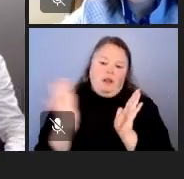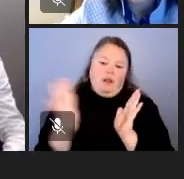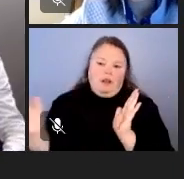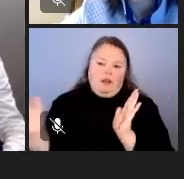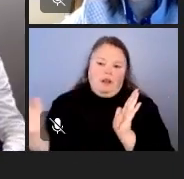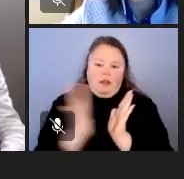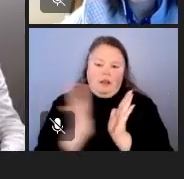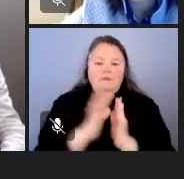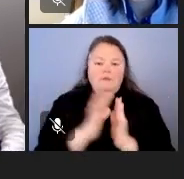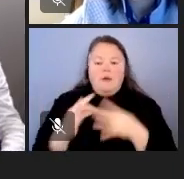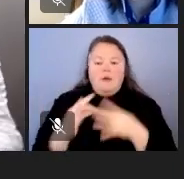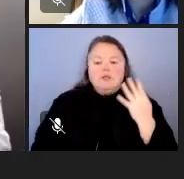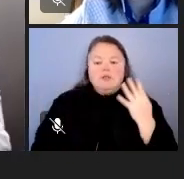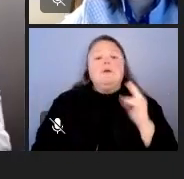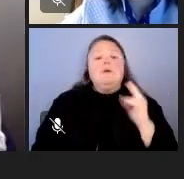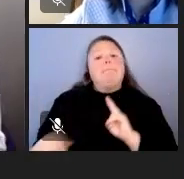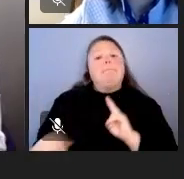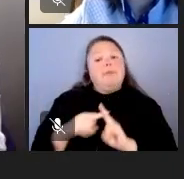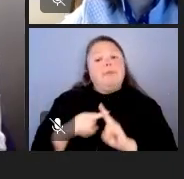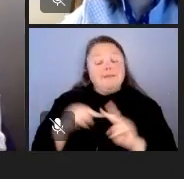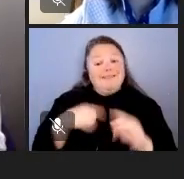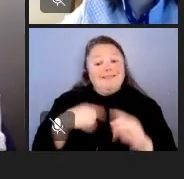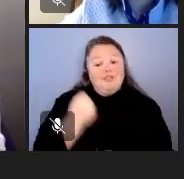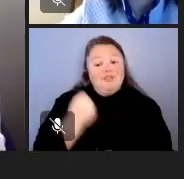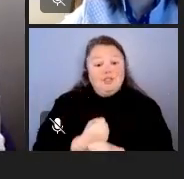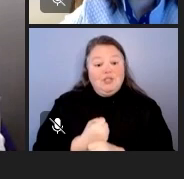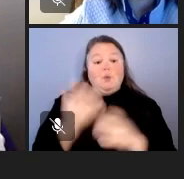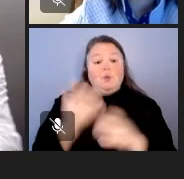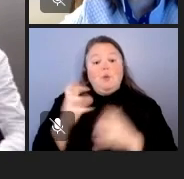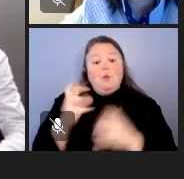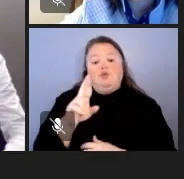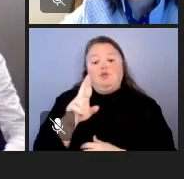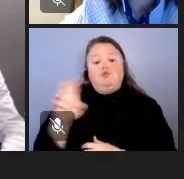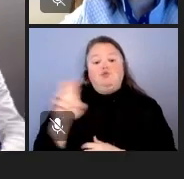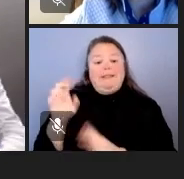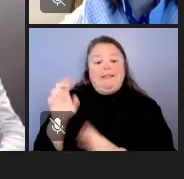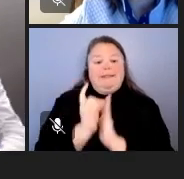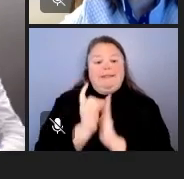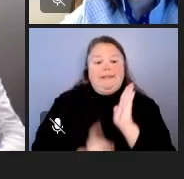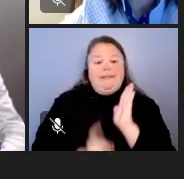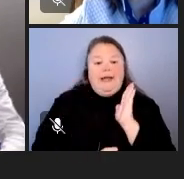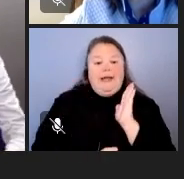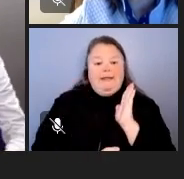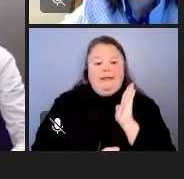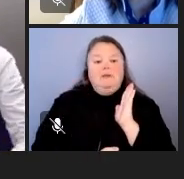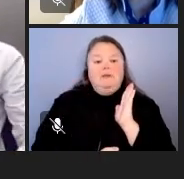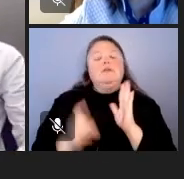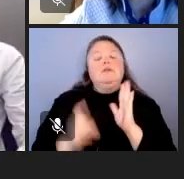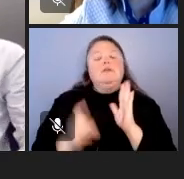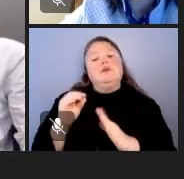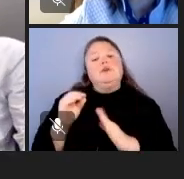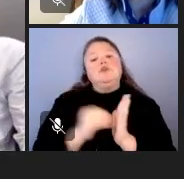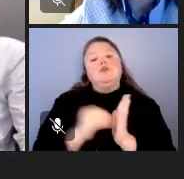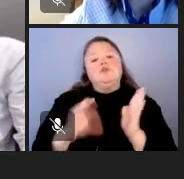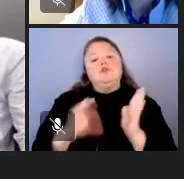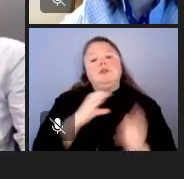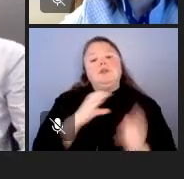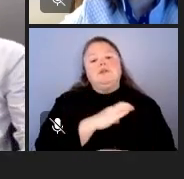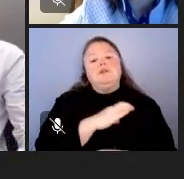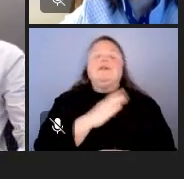also, one of the things we want to do this year is redesign the Commissioner Student Advisory Council logo.